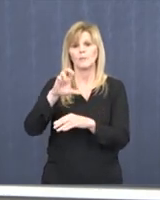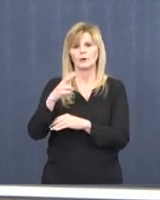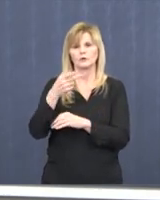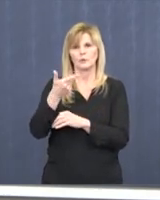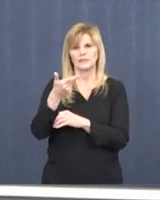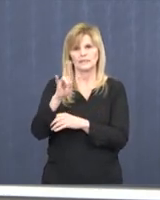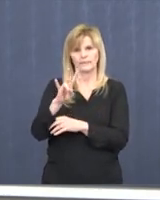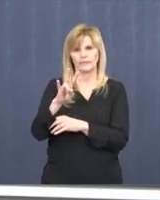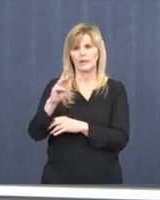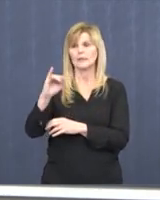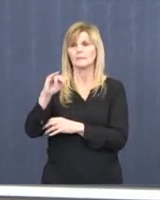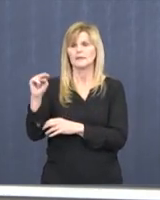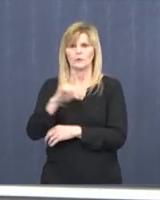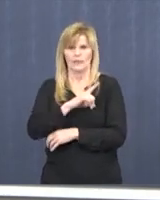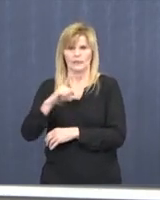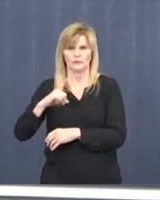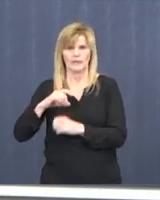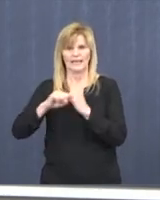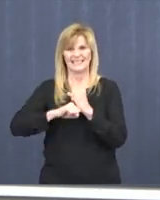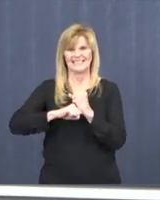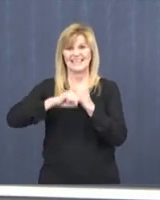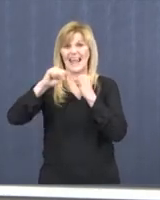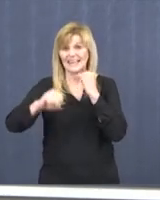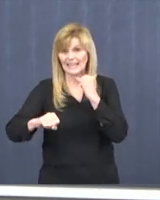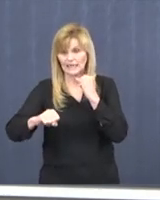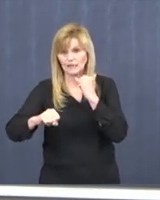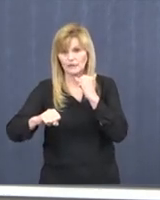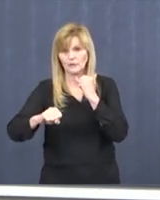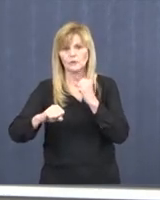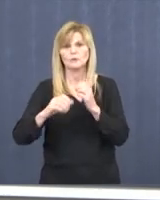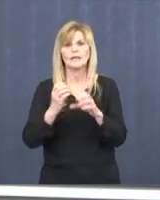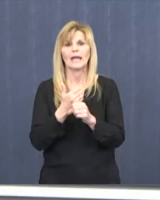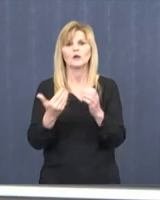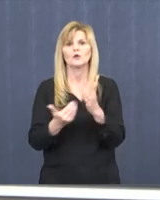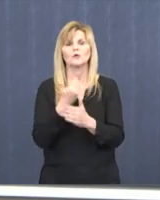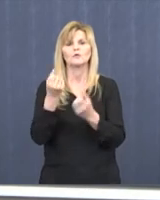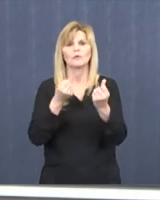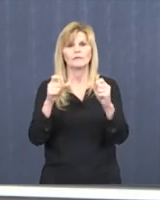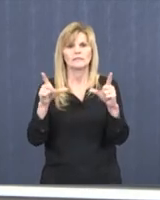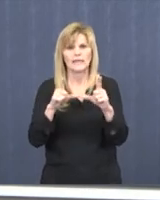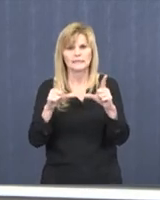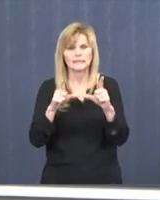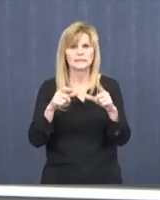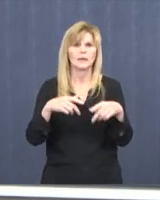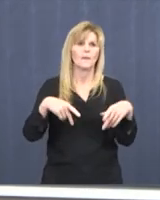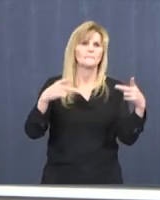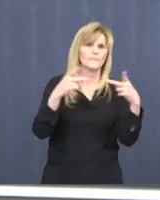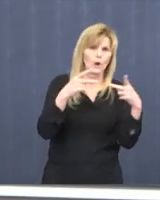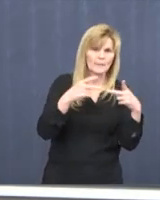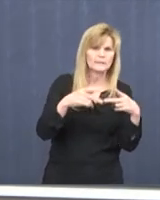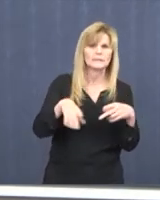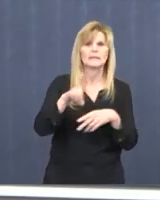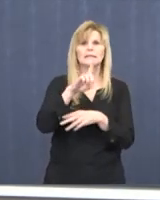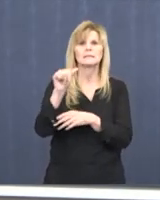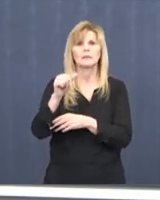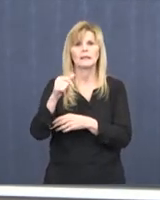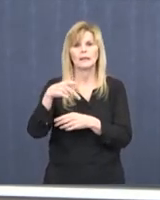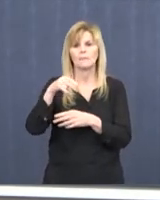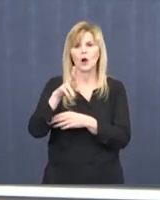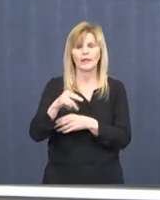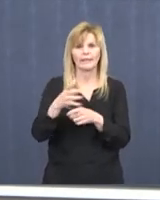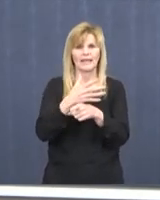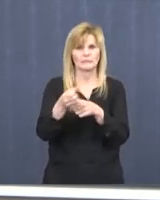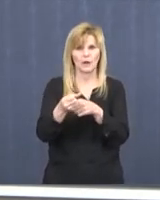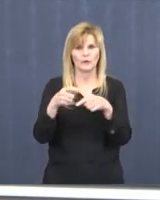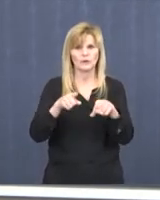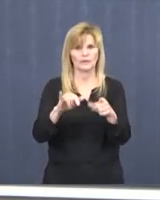Minnesota Legislature extended the time frame to renew driver's licenses, permits, or disability parking permits that expire